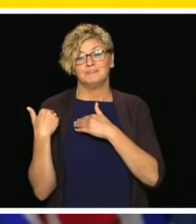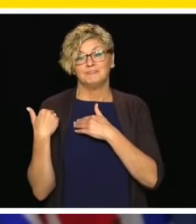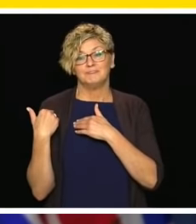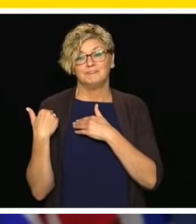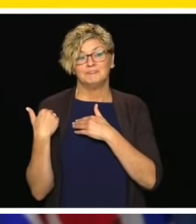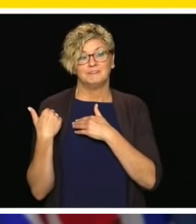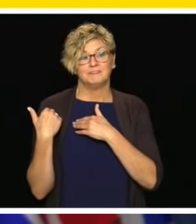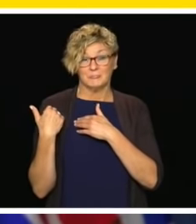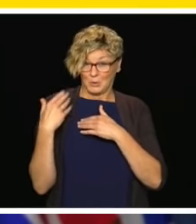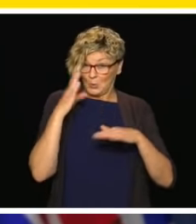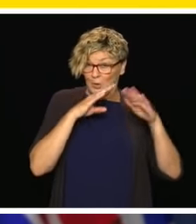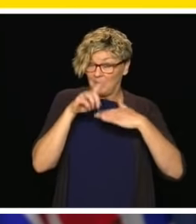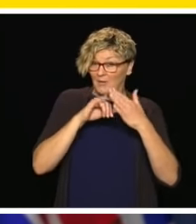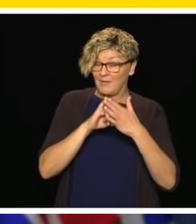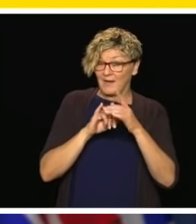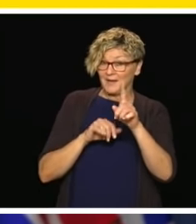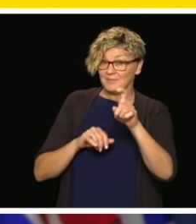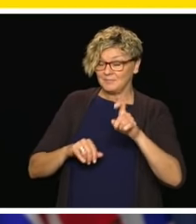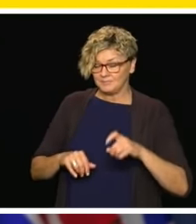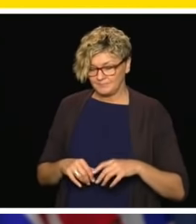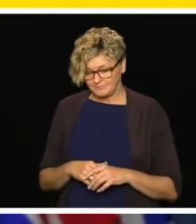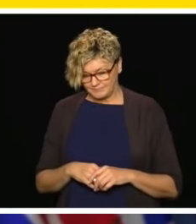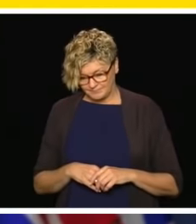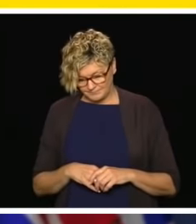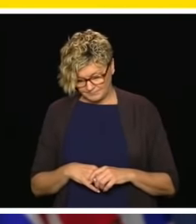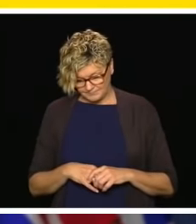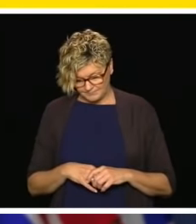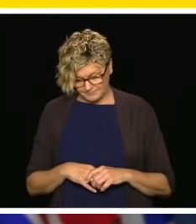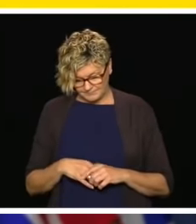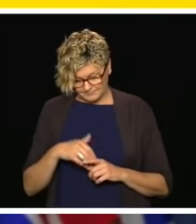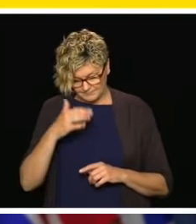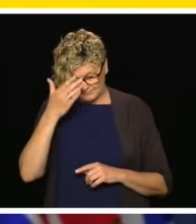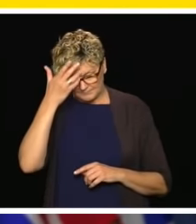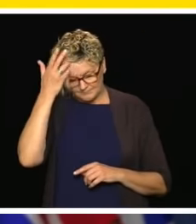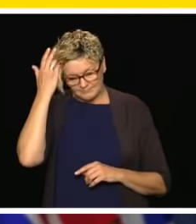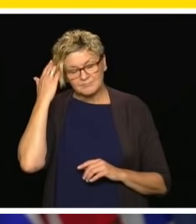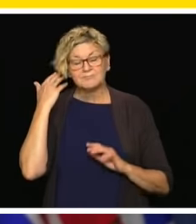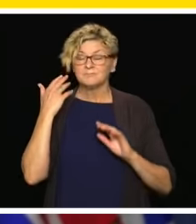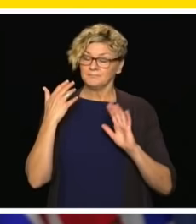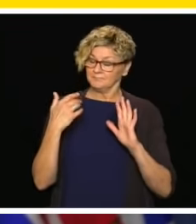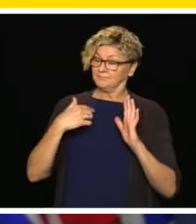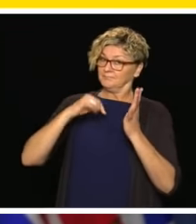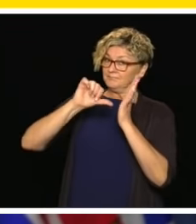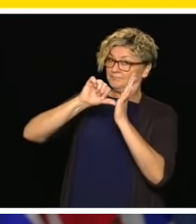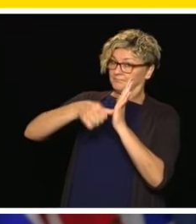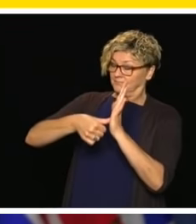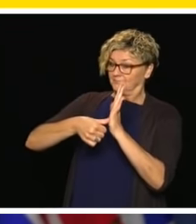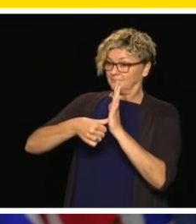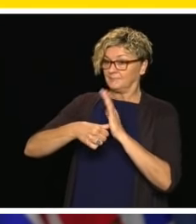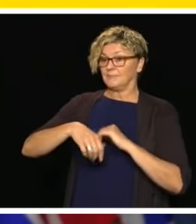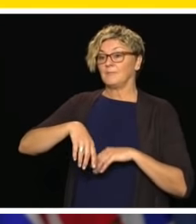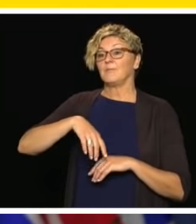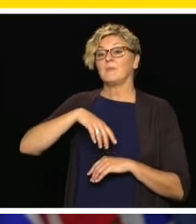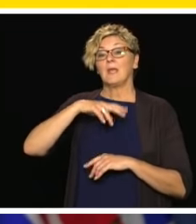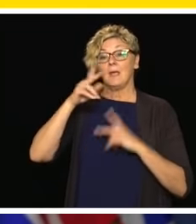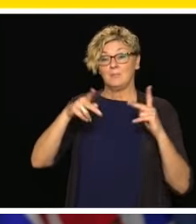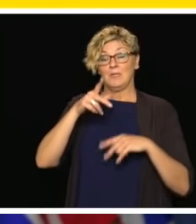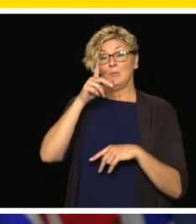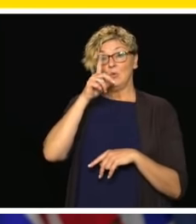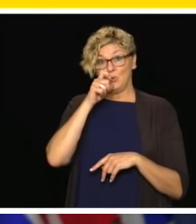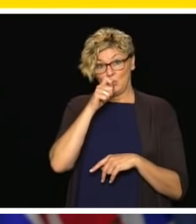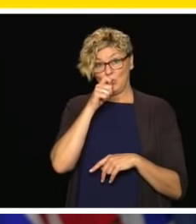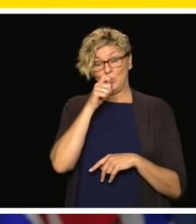about how this would apply to schools and all workplaces in BC. People who are showing symptoms of illness should not come to work. That includes teachers.